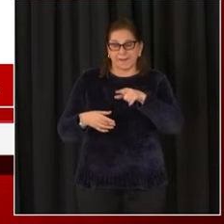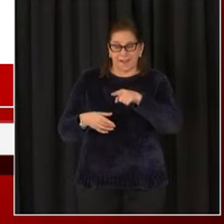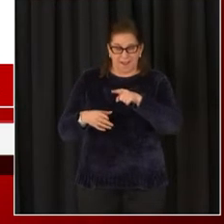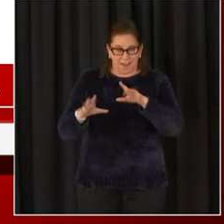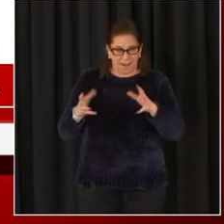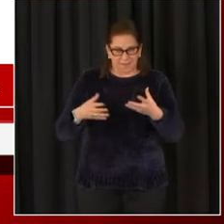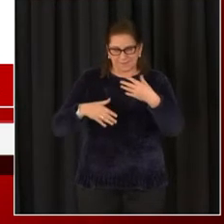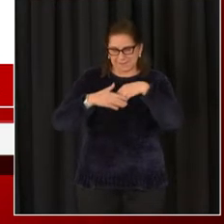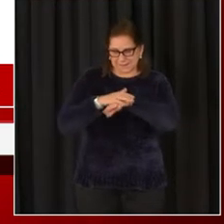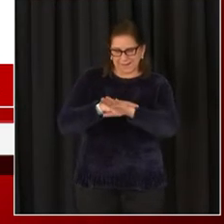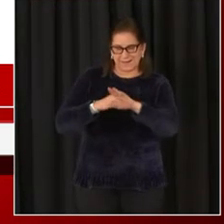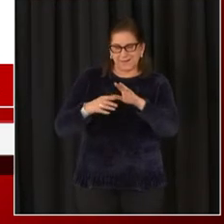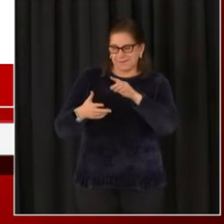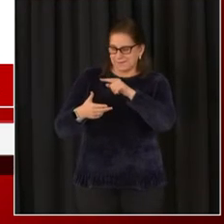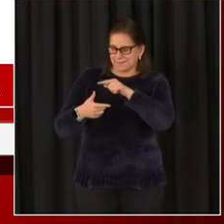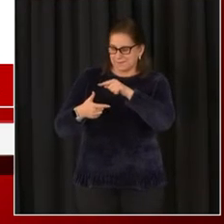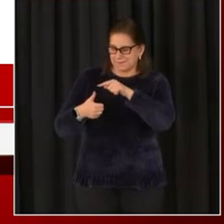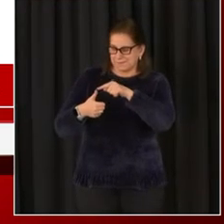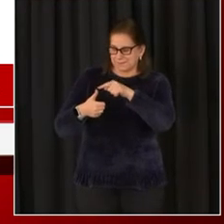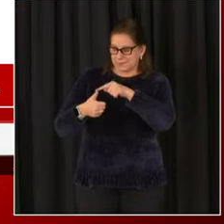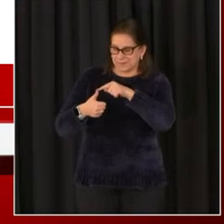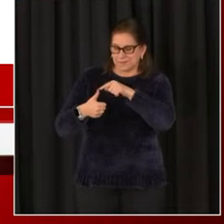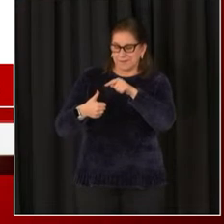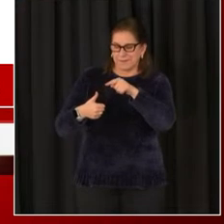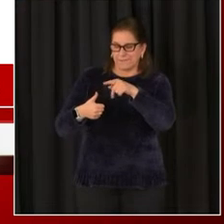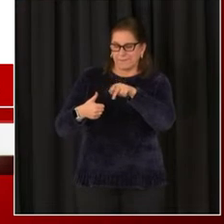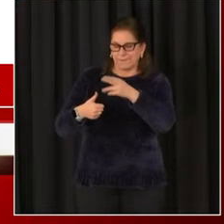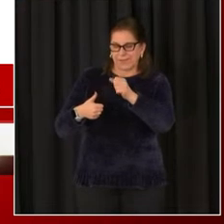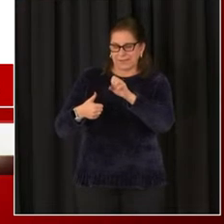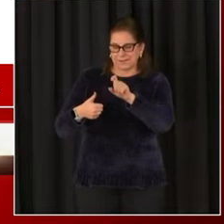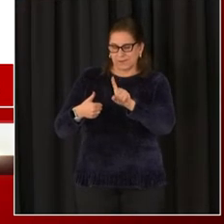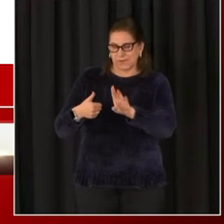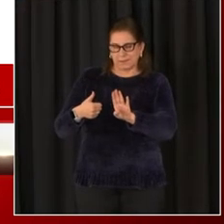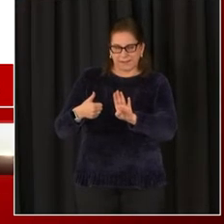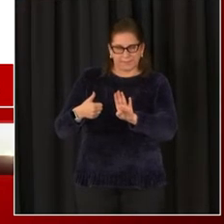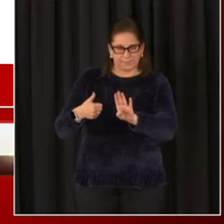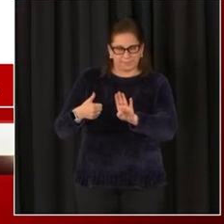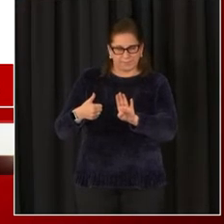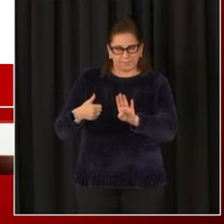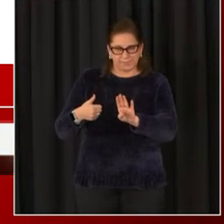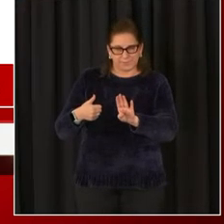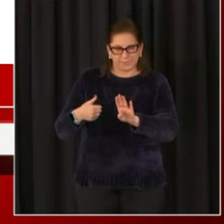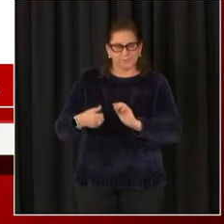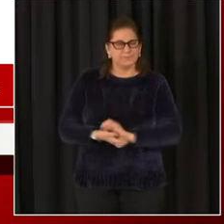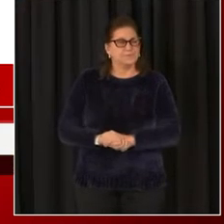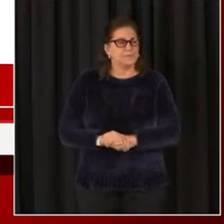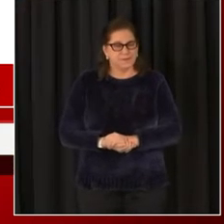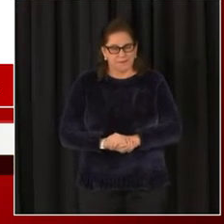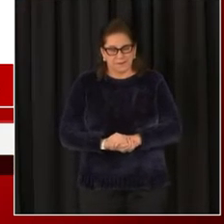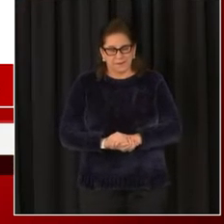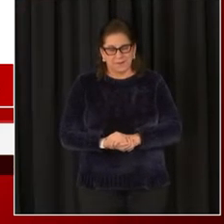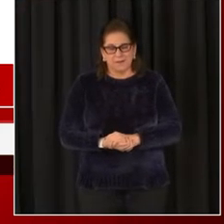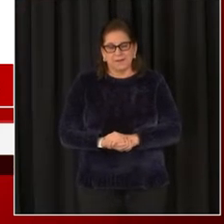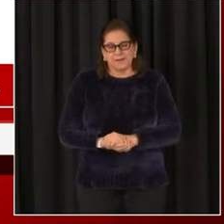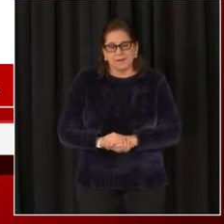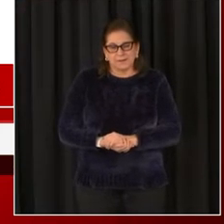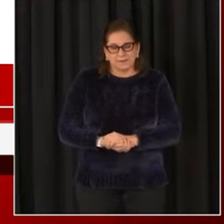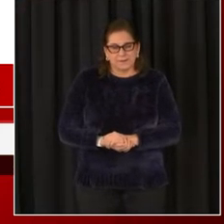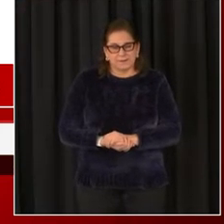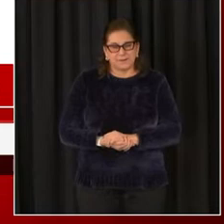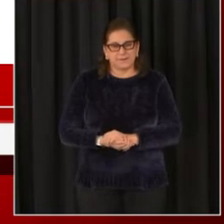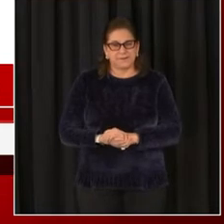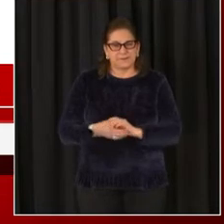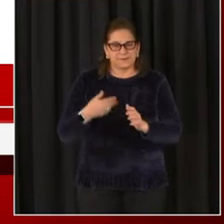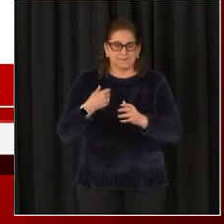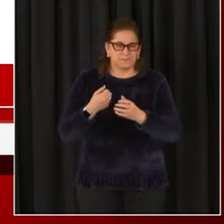1, and we're very excited, again, about that. So you'll note that even with our limited